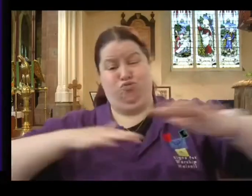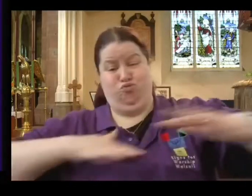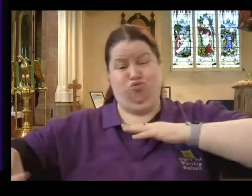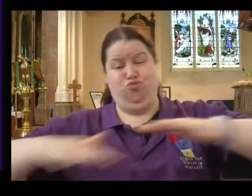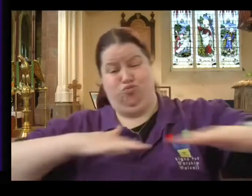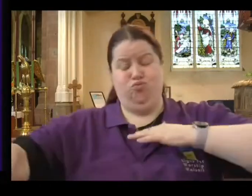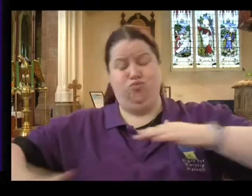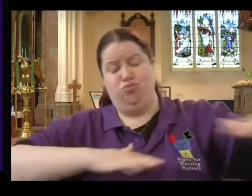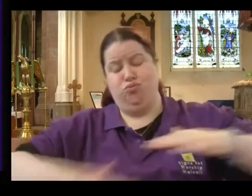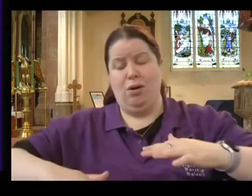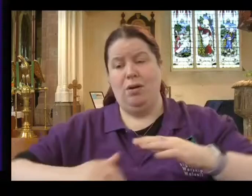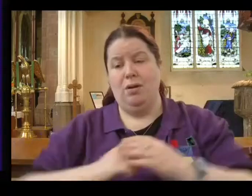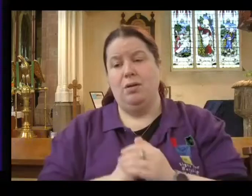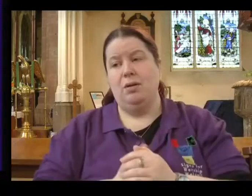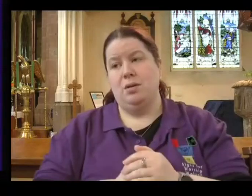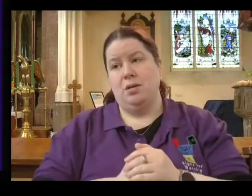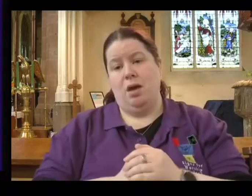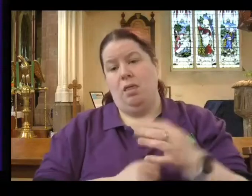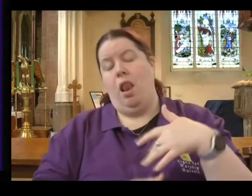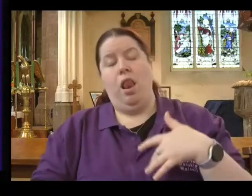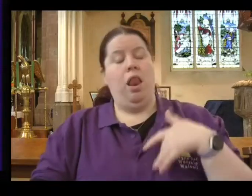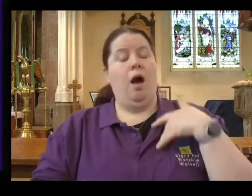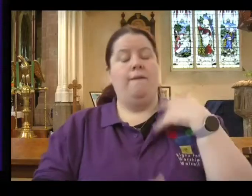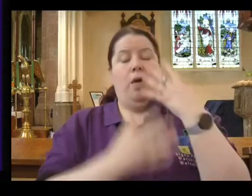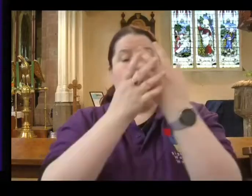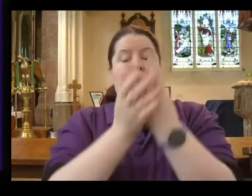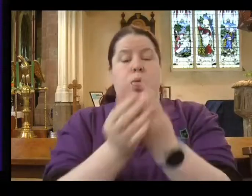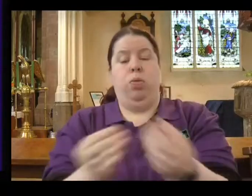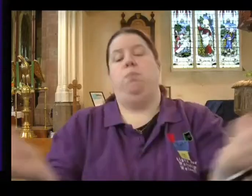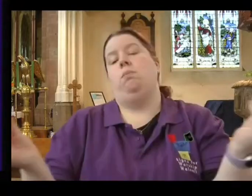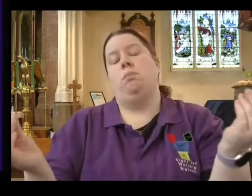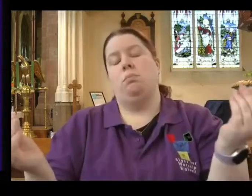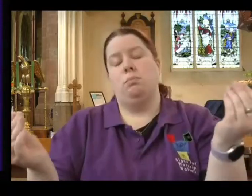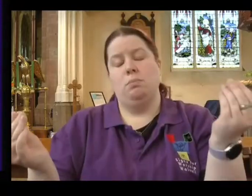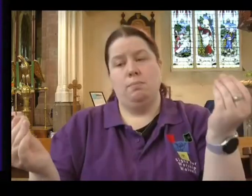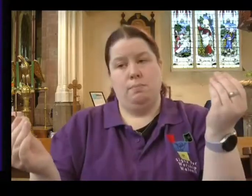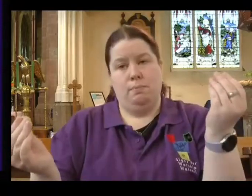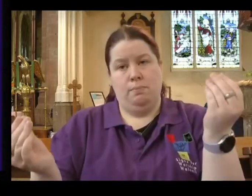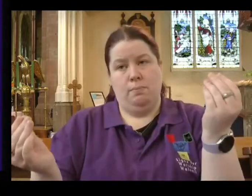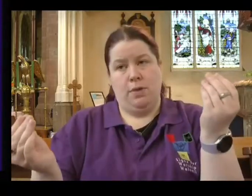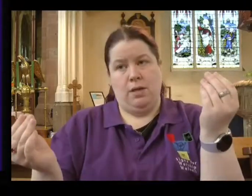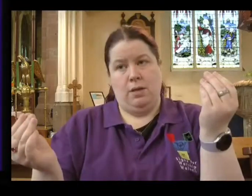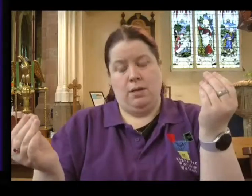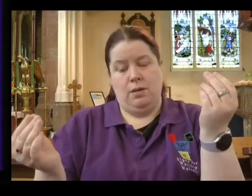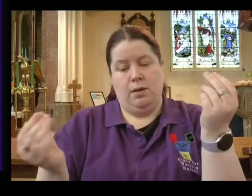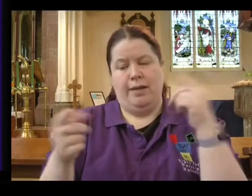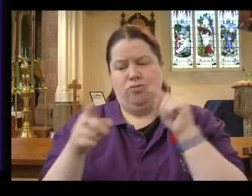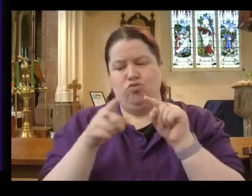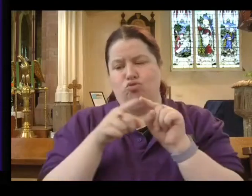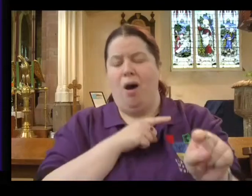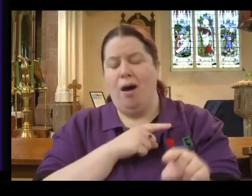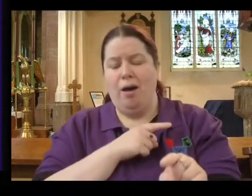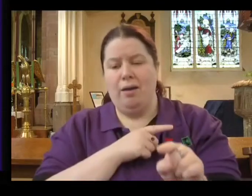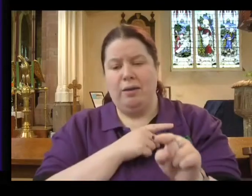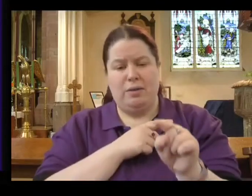Sardis. The life of the city drained out. And in a bid to recapture its former glory, it